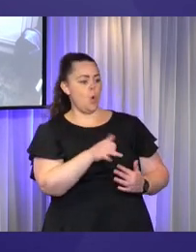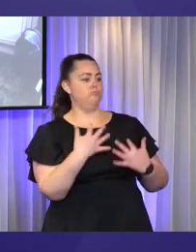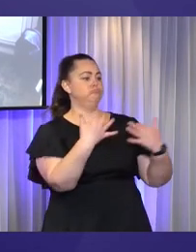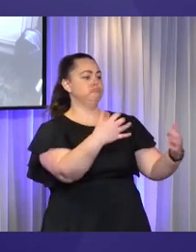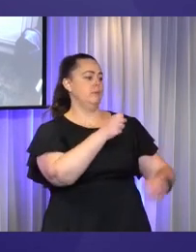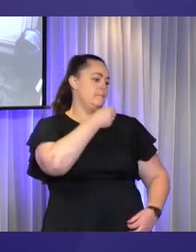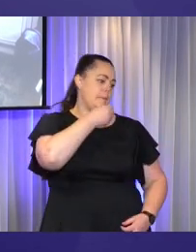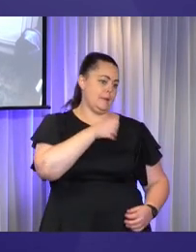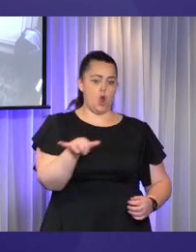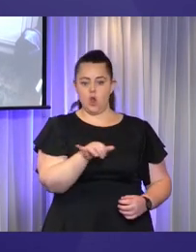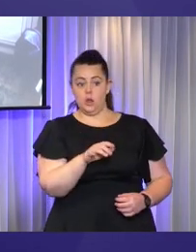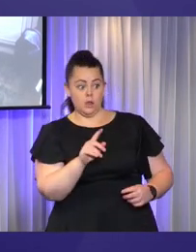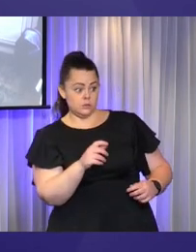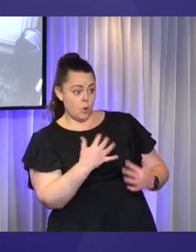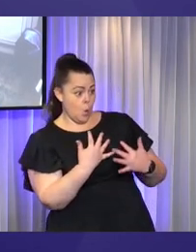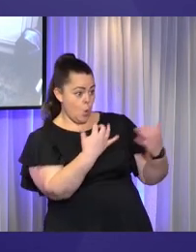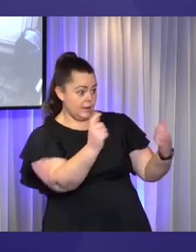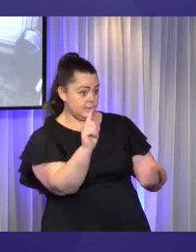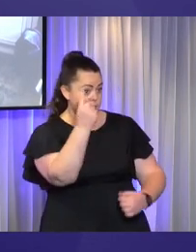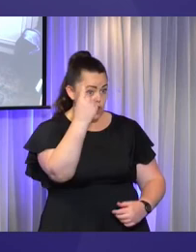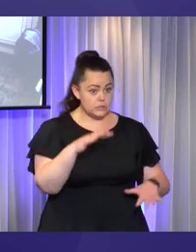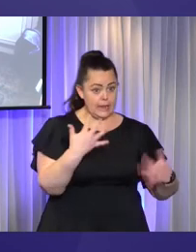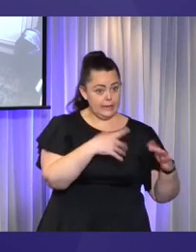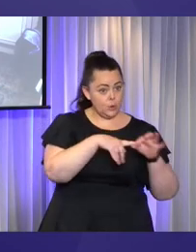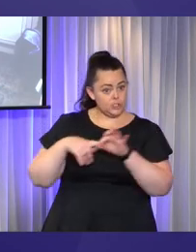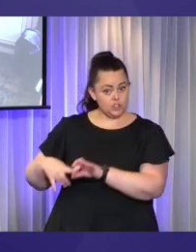throw it open to the audience. Does anyone have a question they'd like to ask?